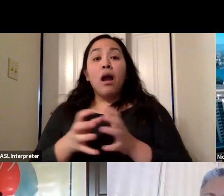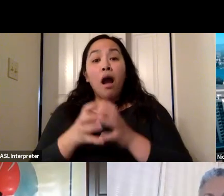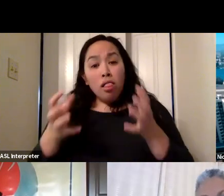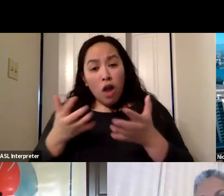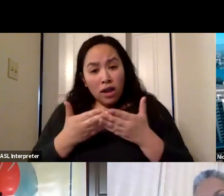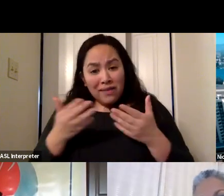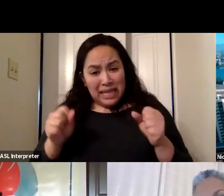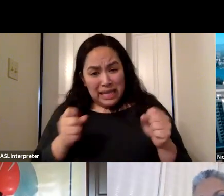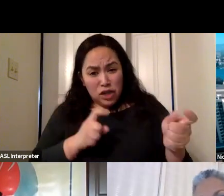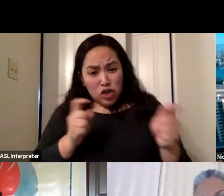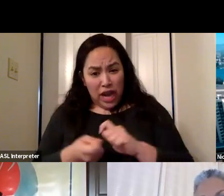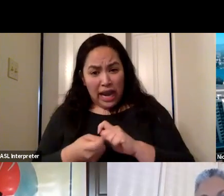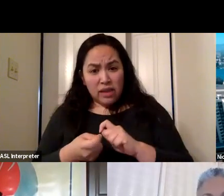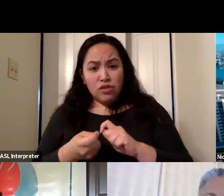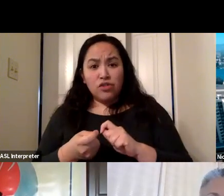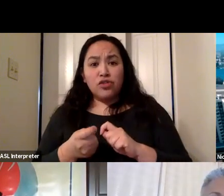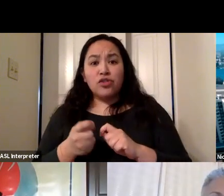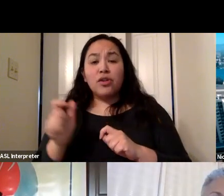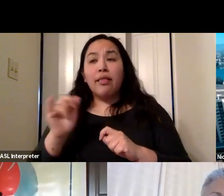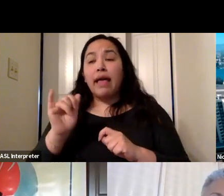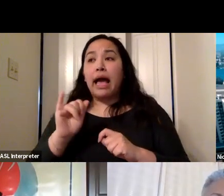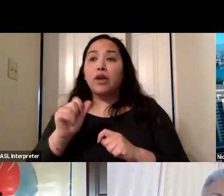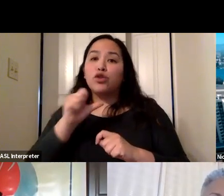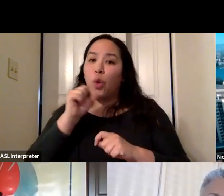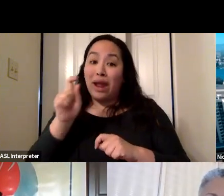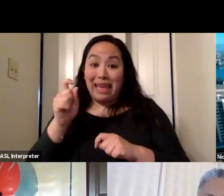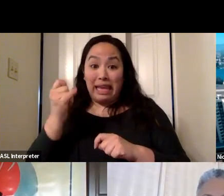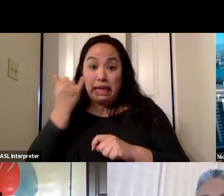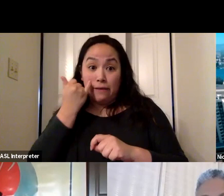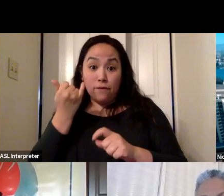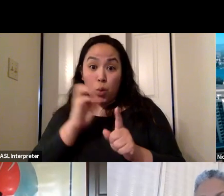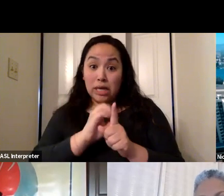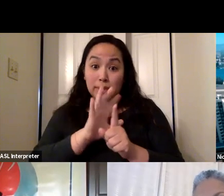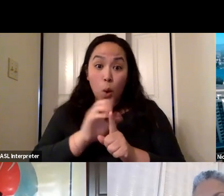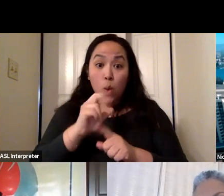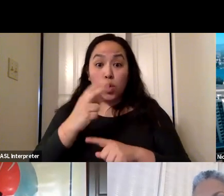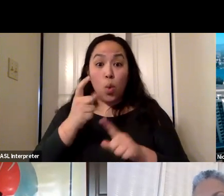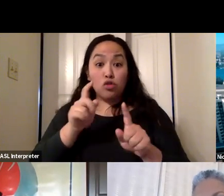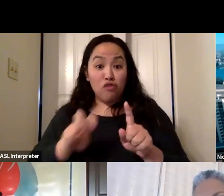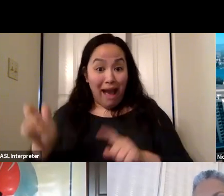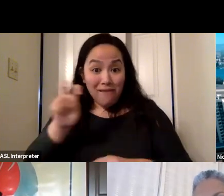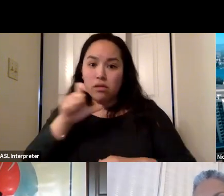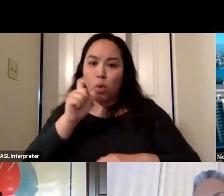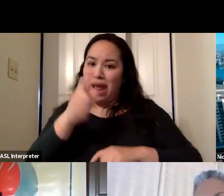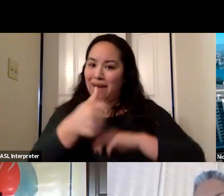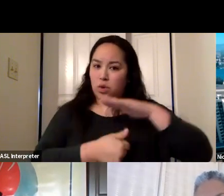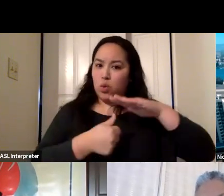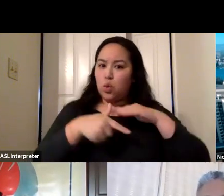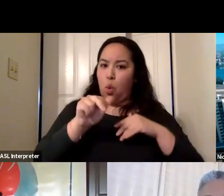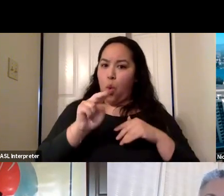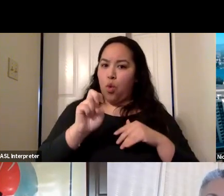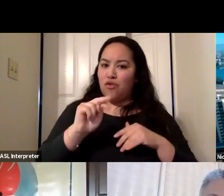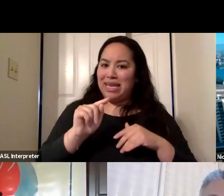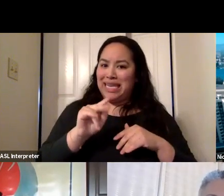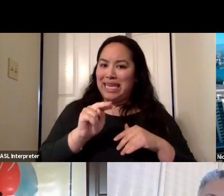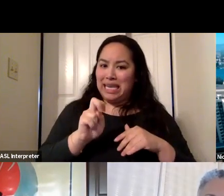after you're vaccinated, for example, you won't have to do the quarantine after travel or necessarily after exposure. And the